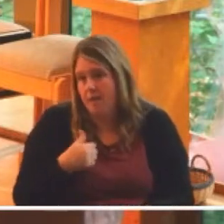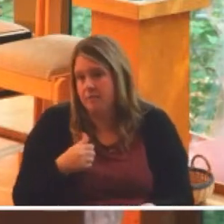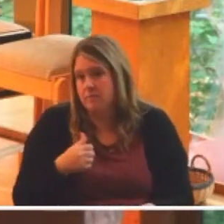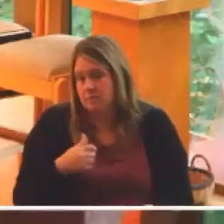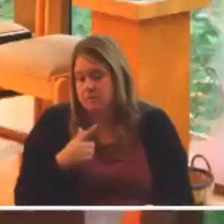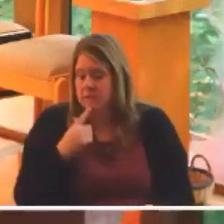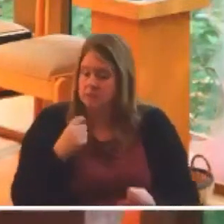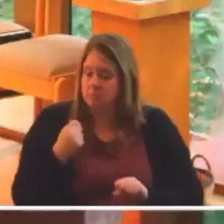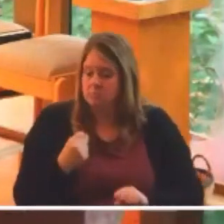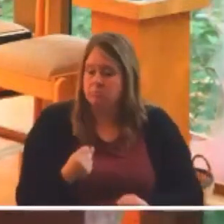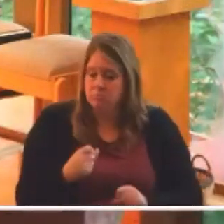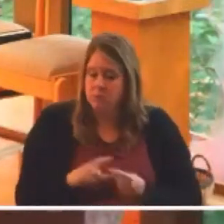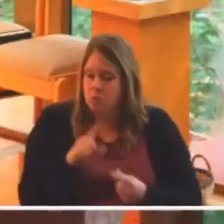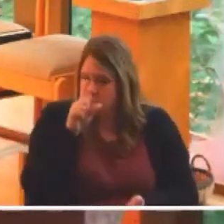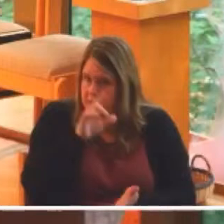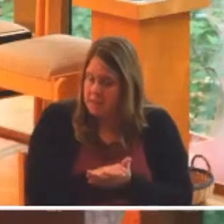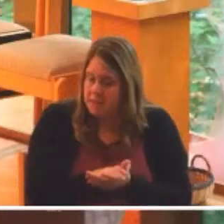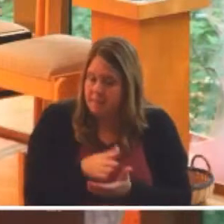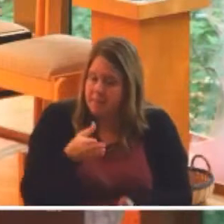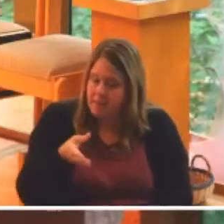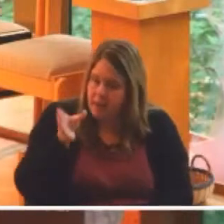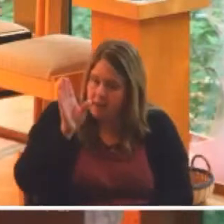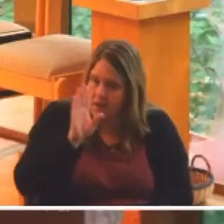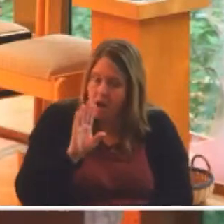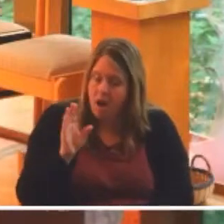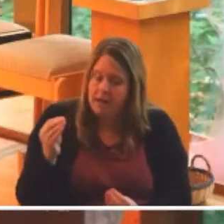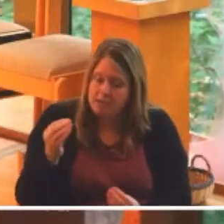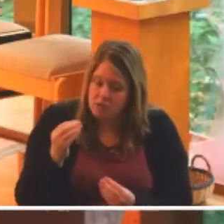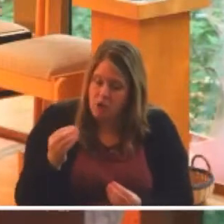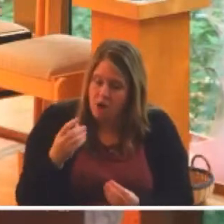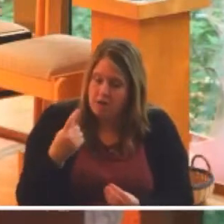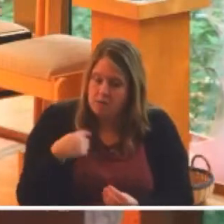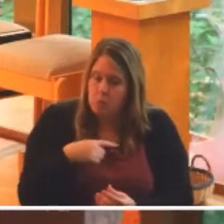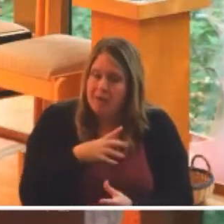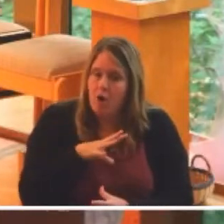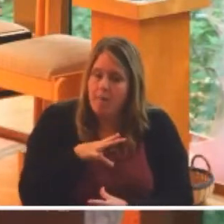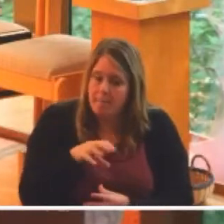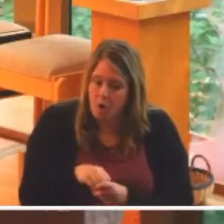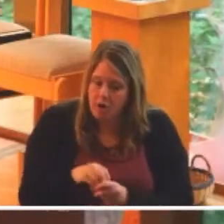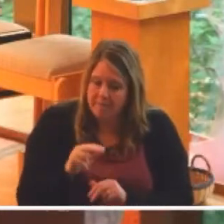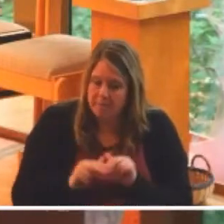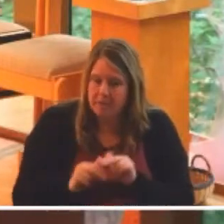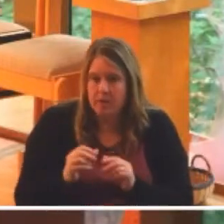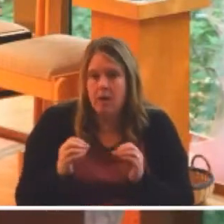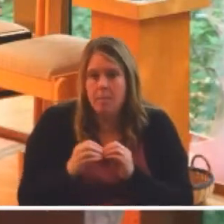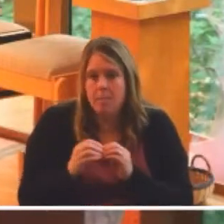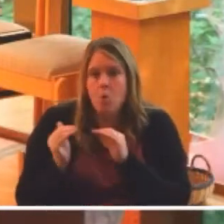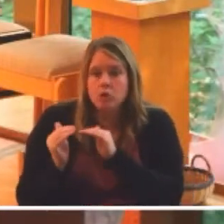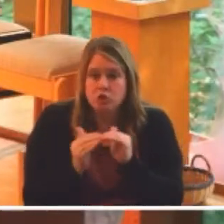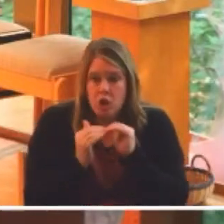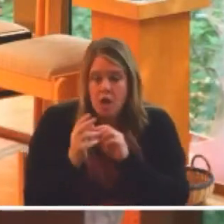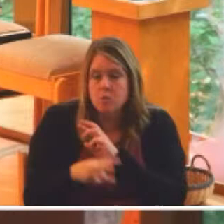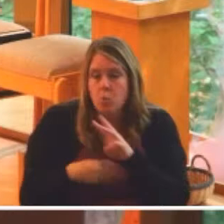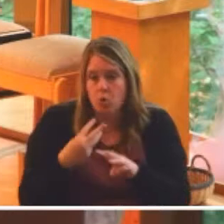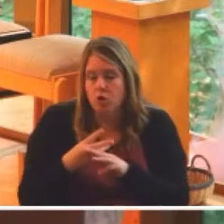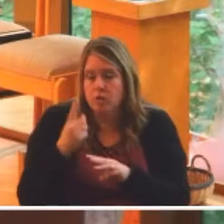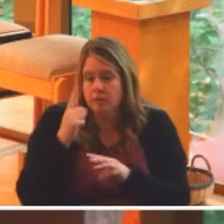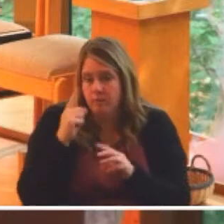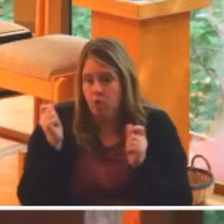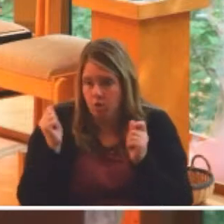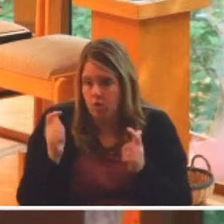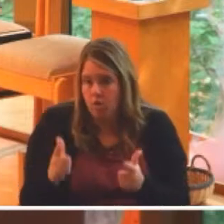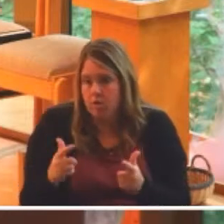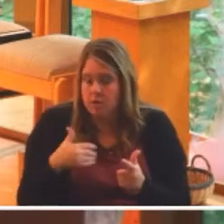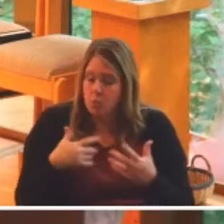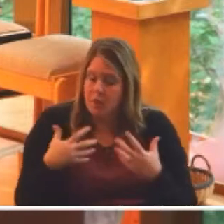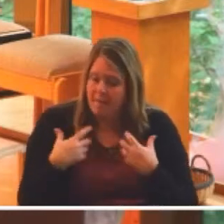that God has called us to be a part of building a more just world for all? Do we have the courage